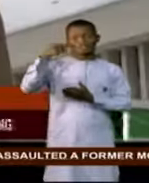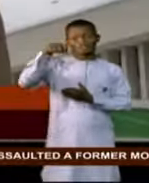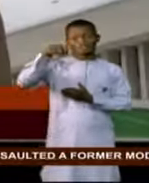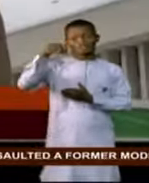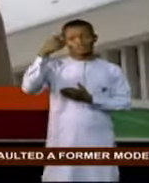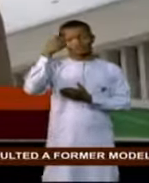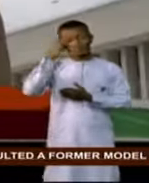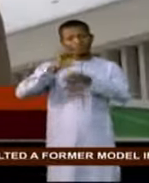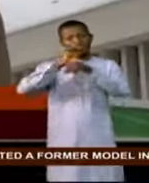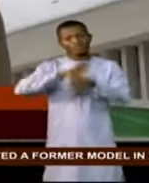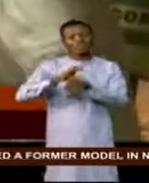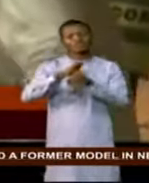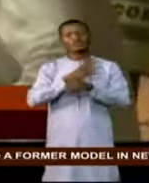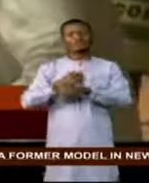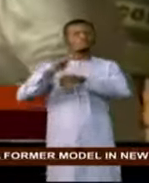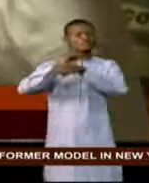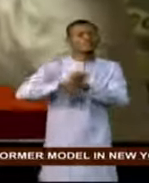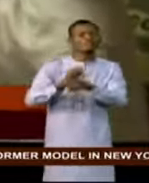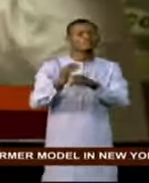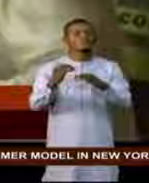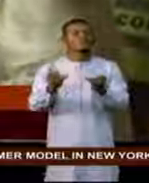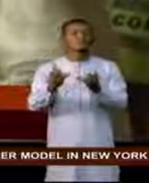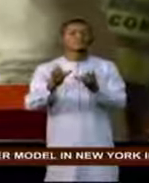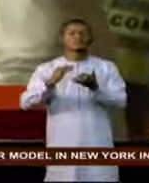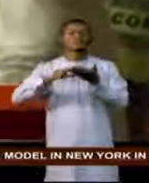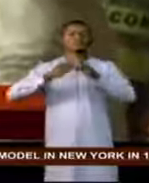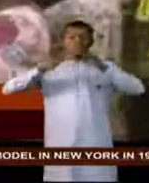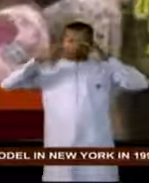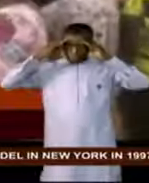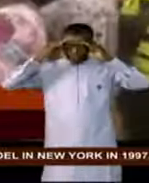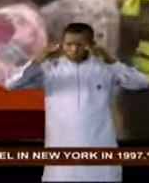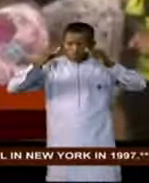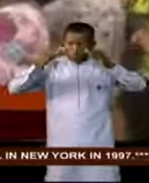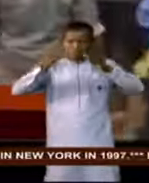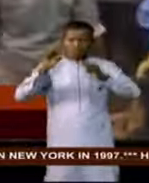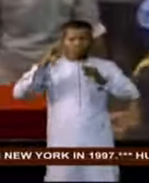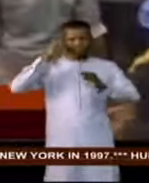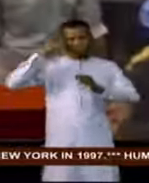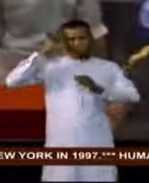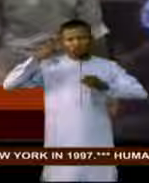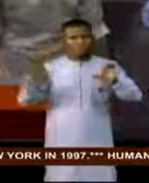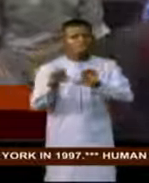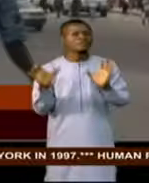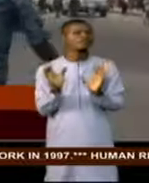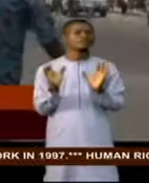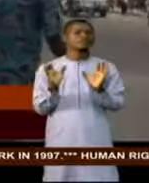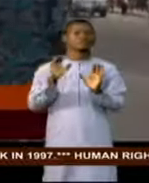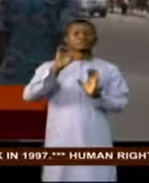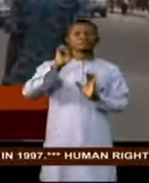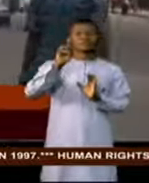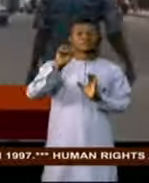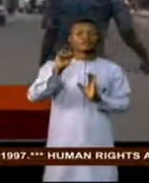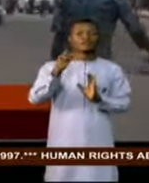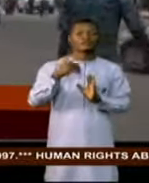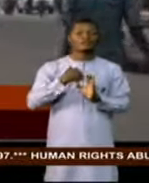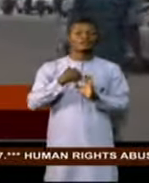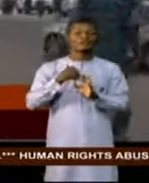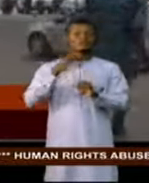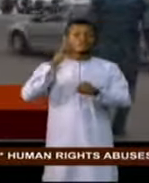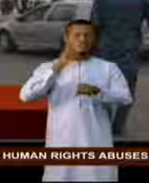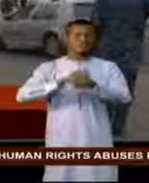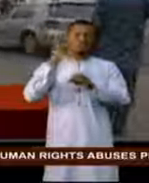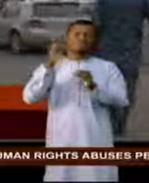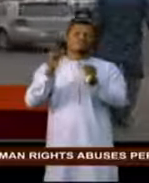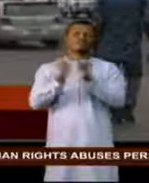tradition are now the bay of political activities. Edo state has a date with destiny on the